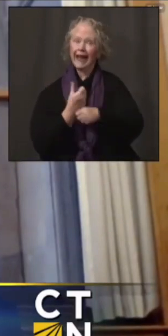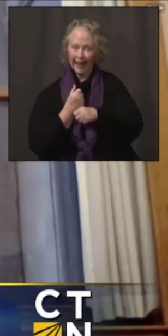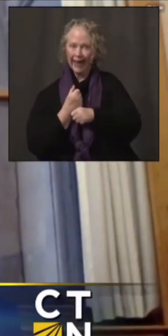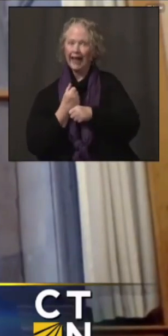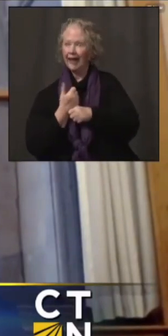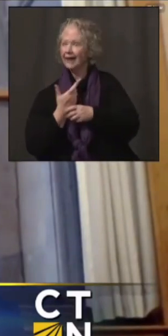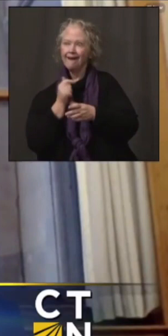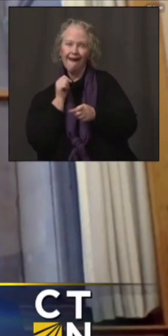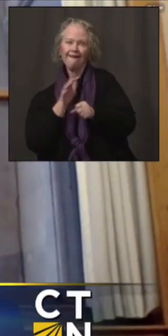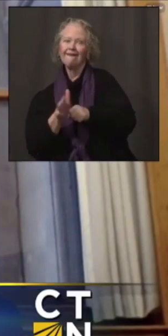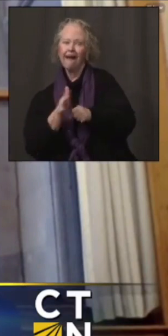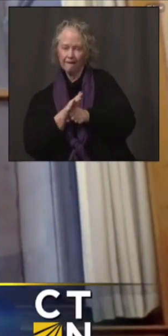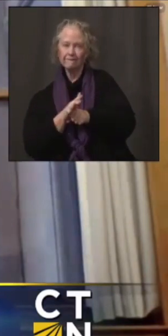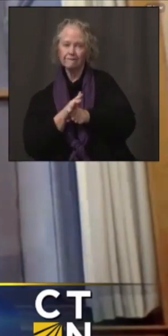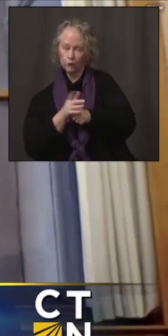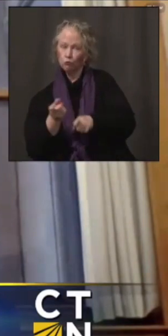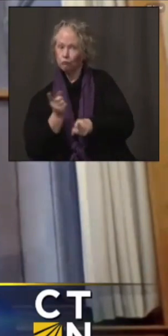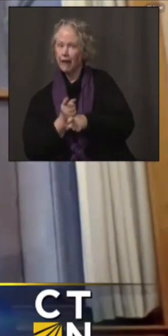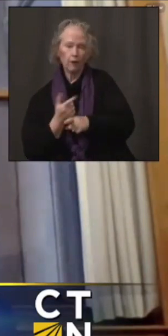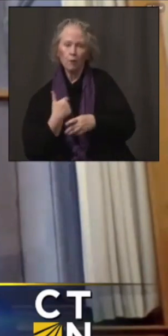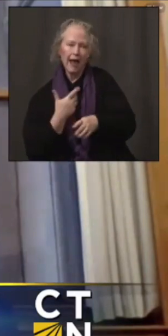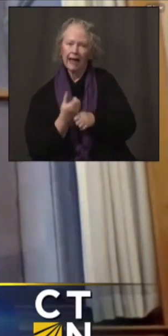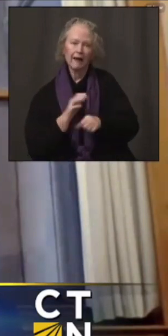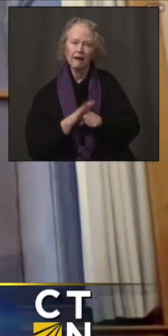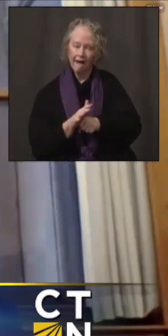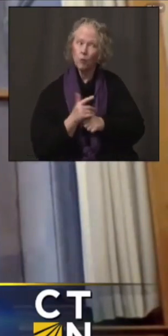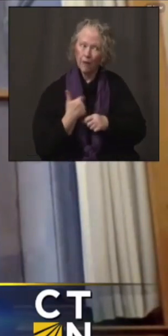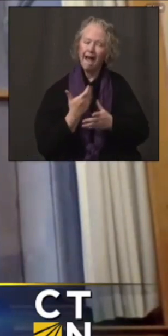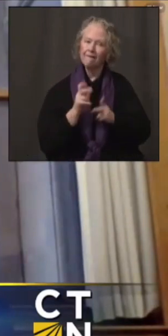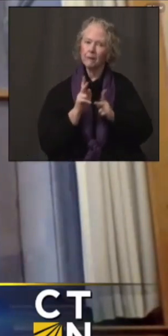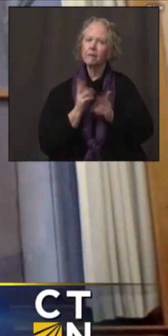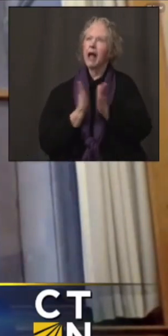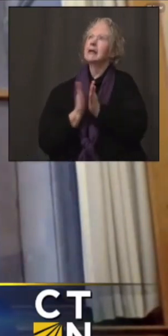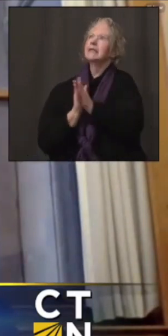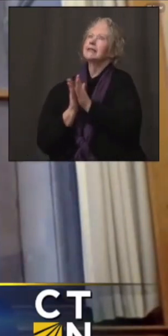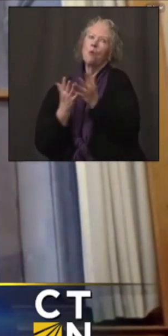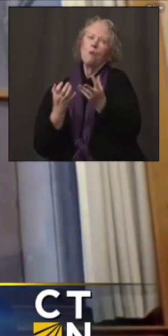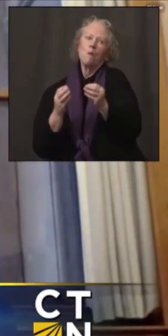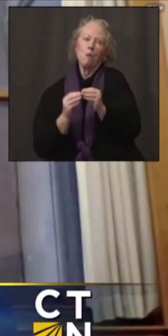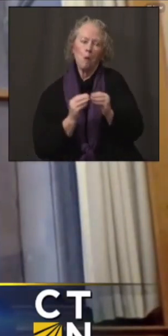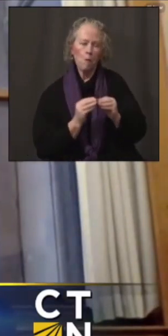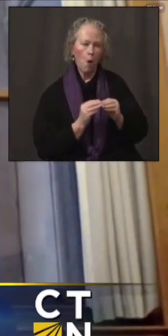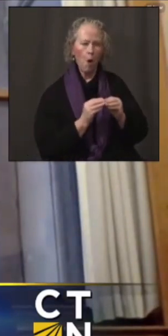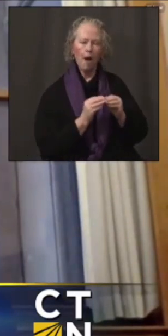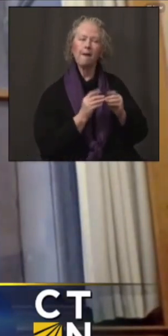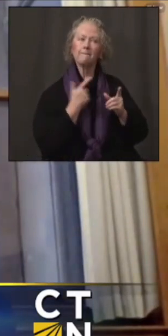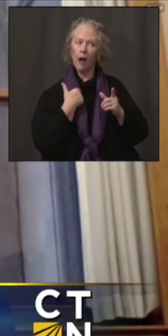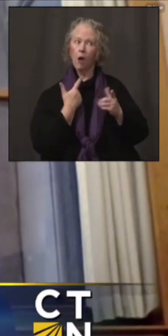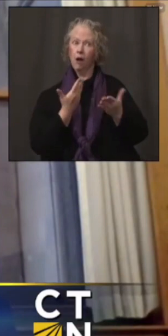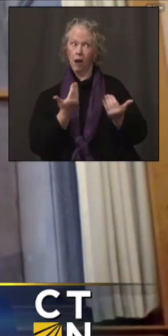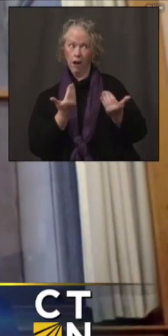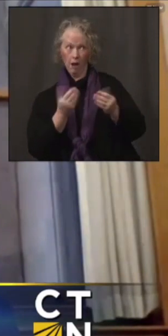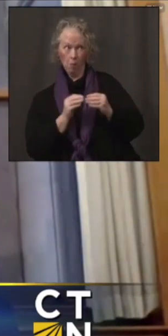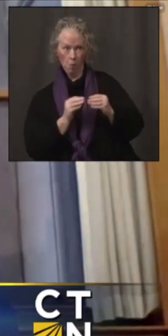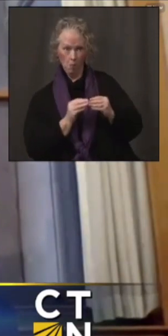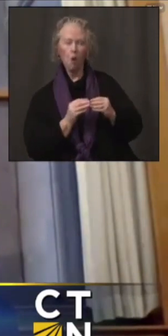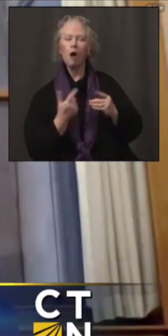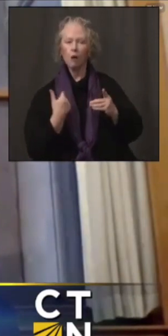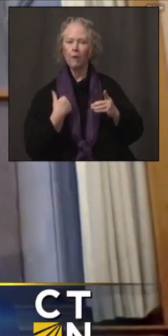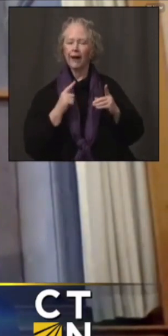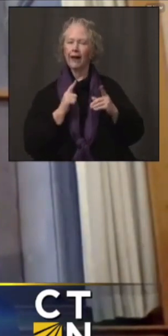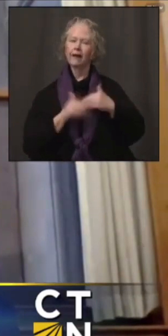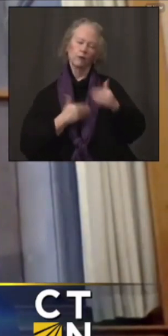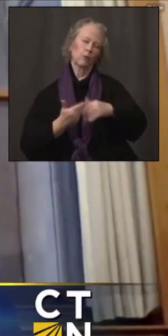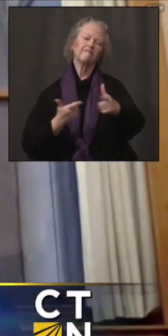I think that's the answer to your question. If we have people asking for more, then we're able to provide because of the supply coming in. So if we could get more, we could go faster.